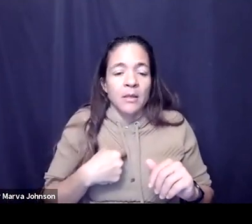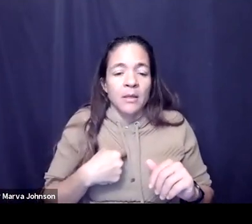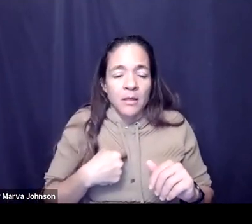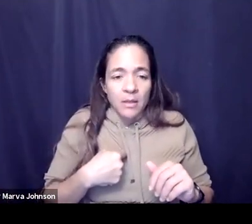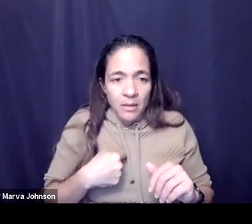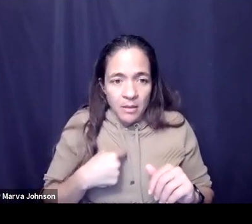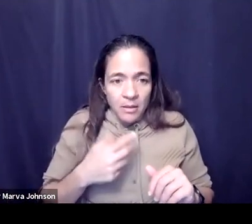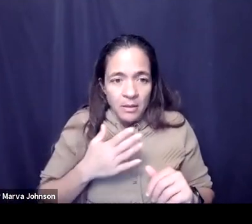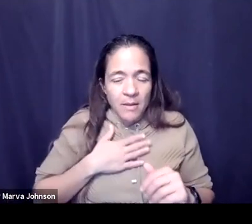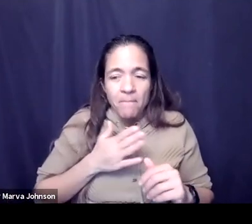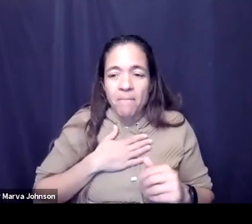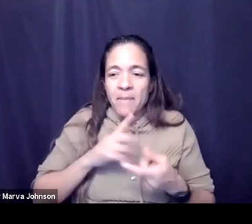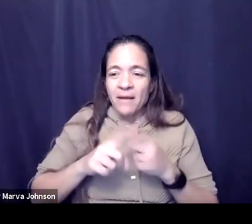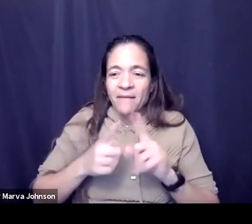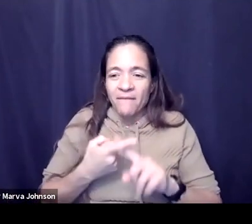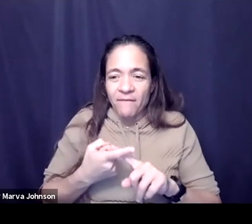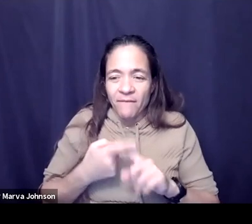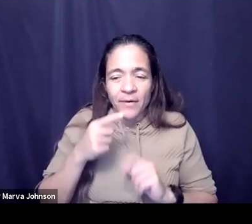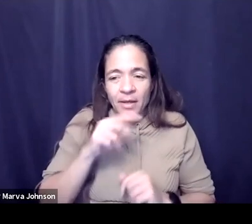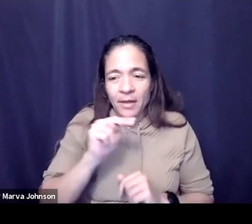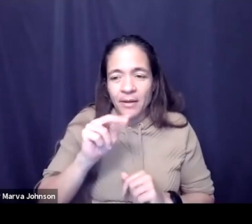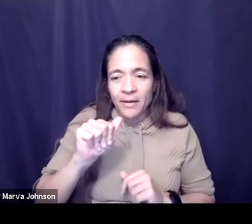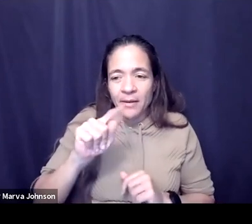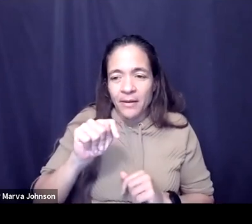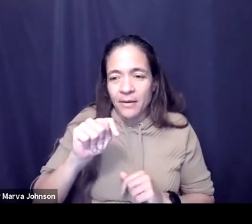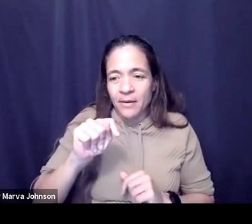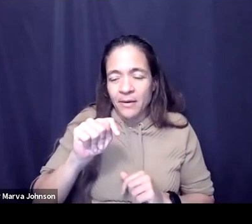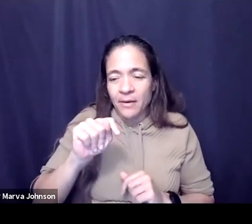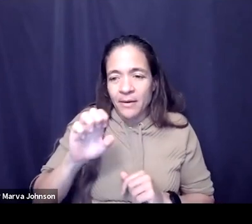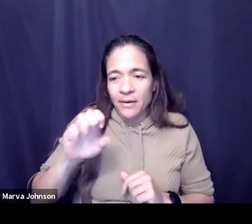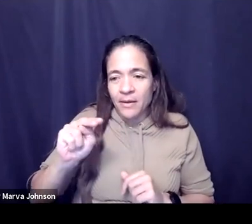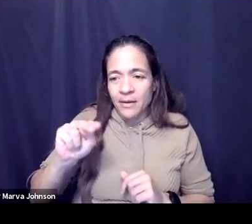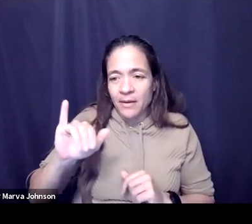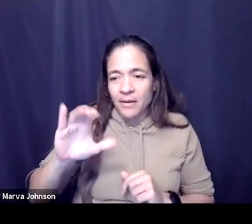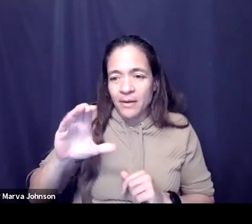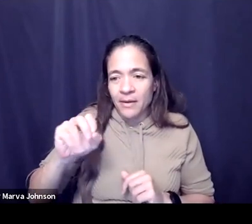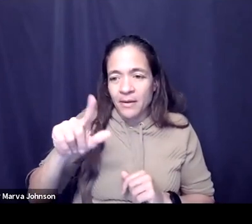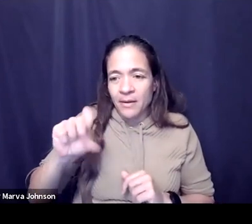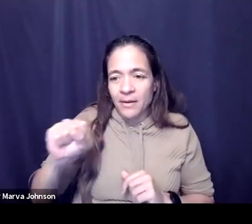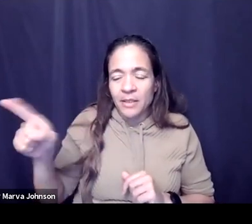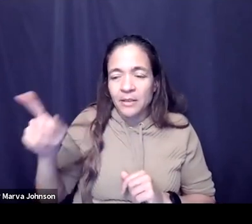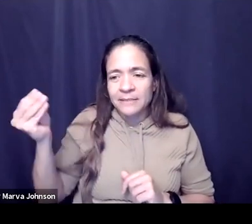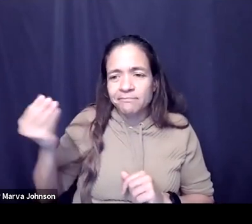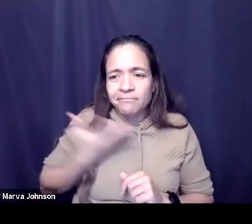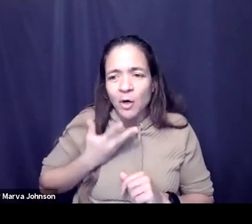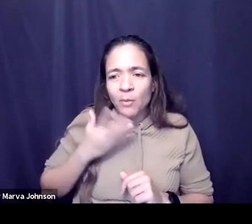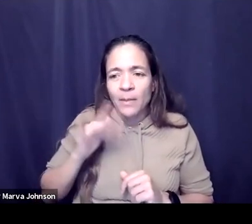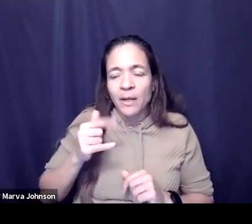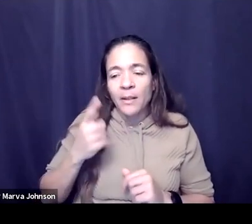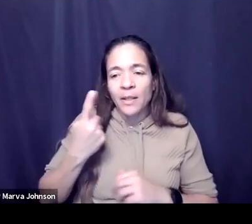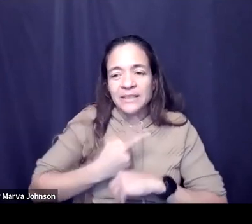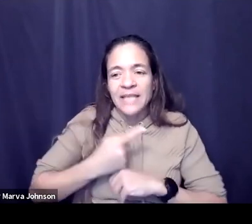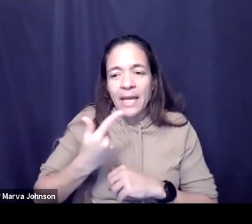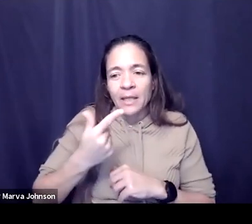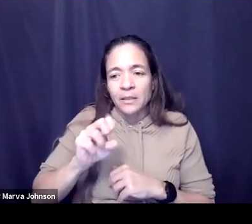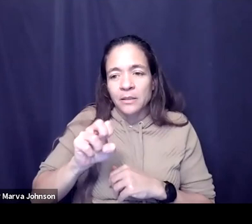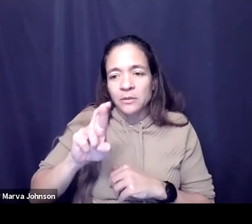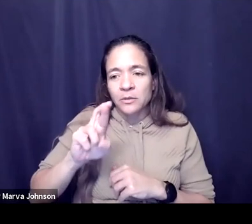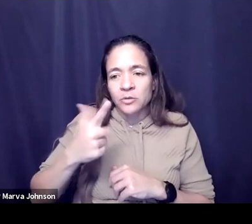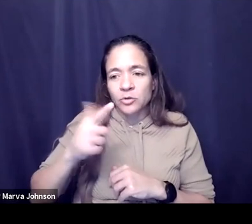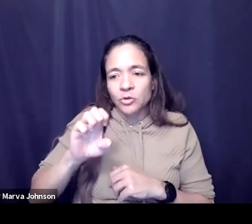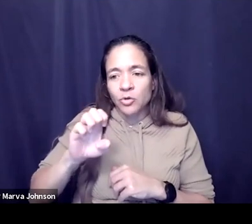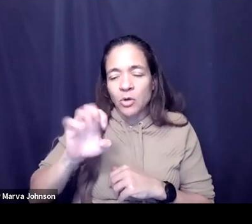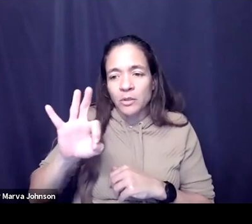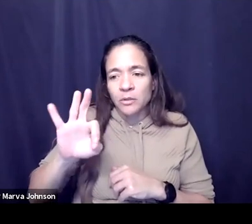friend nate nichols uh he was telling me on the day that george floyd was murdered he woke up um